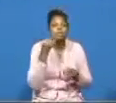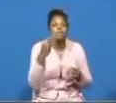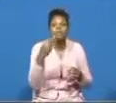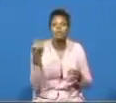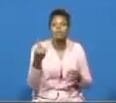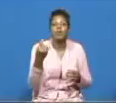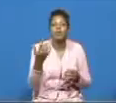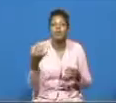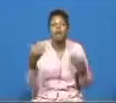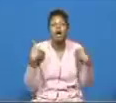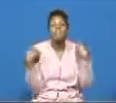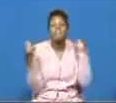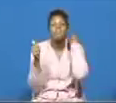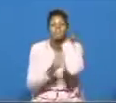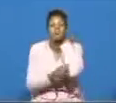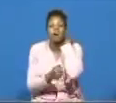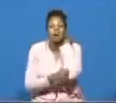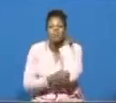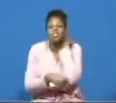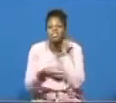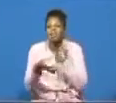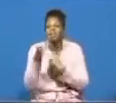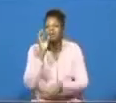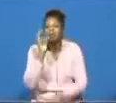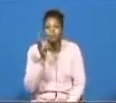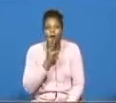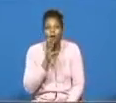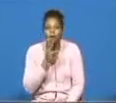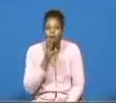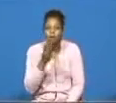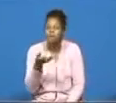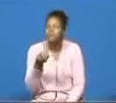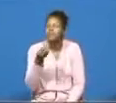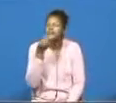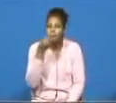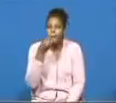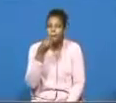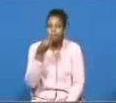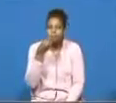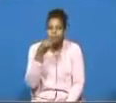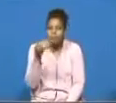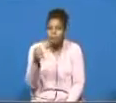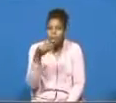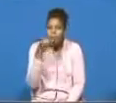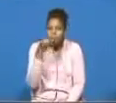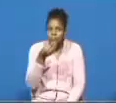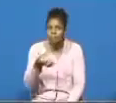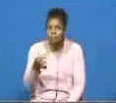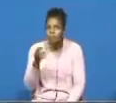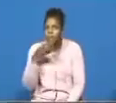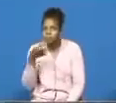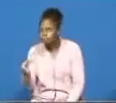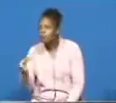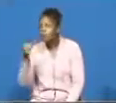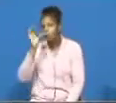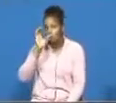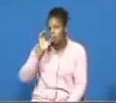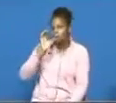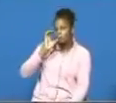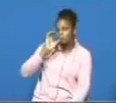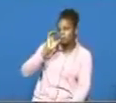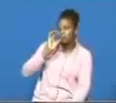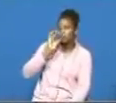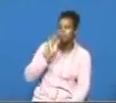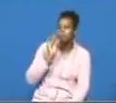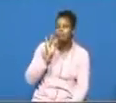is crackers and water just eat up your crackers and drink up your water and